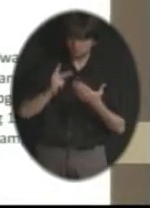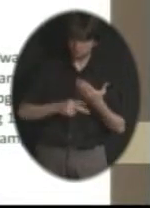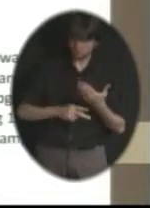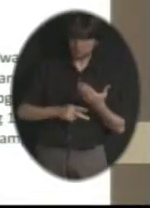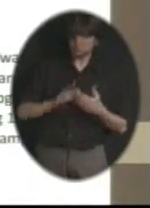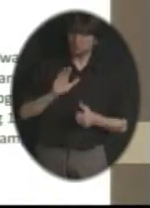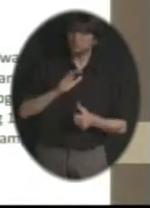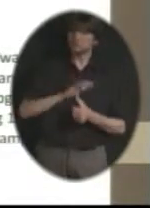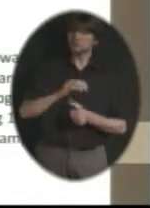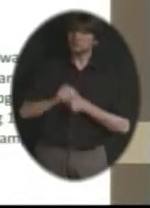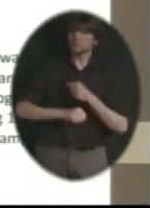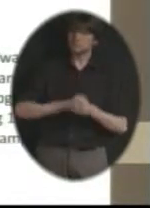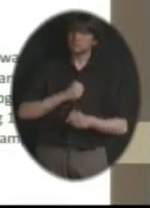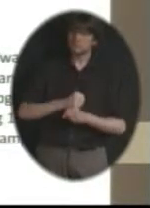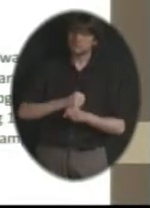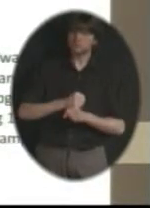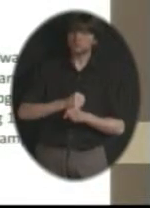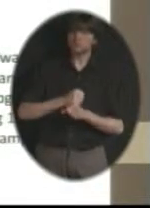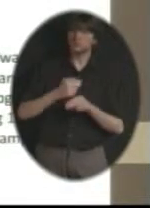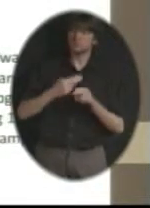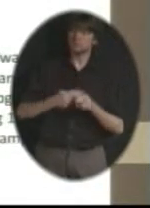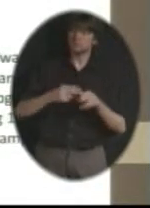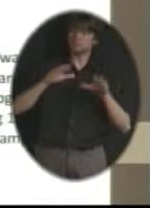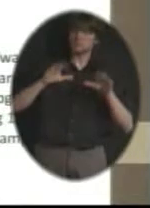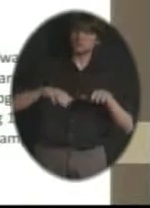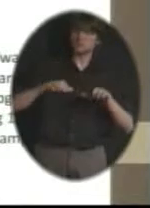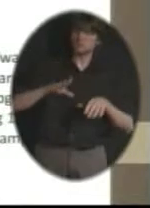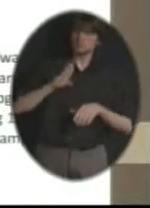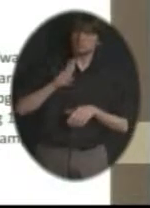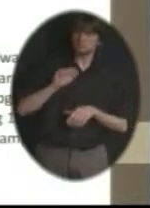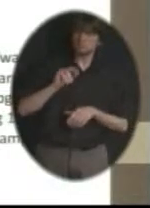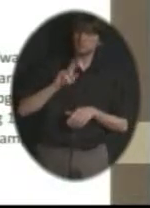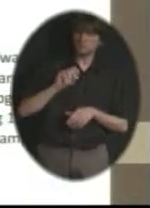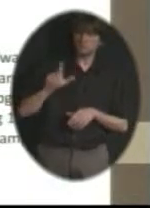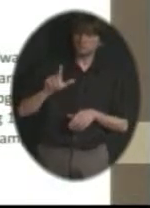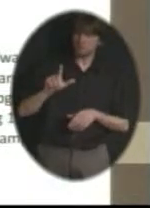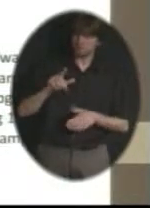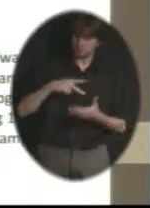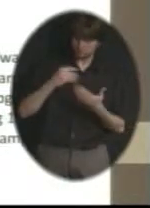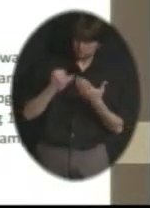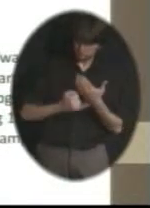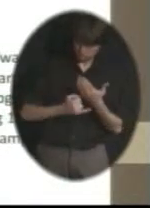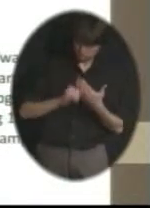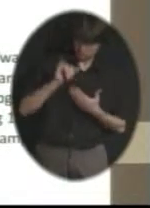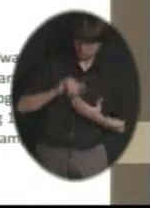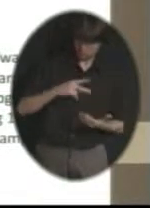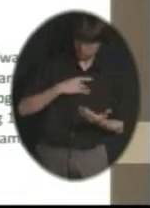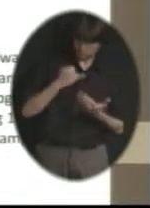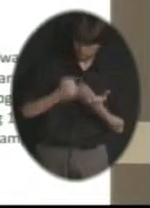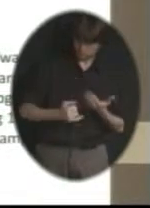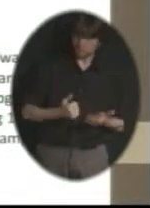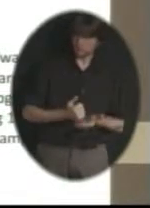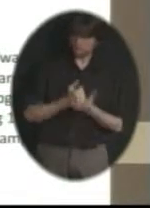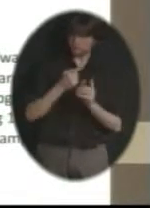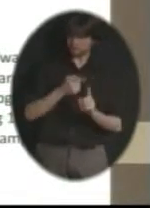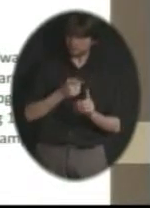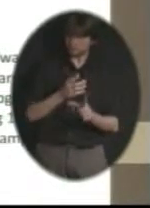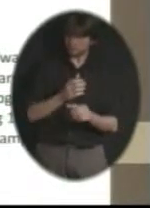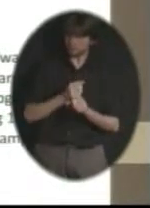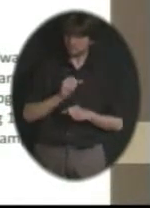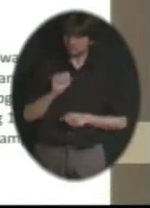her senior year, and that project was kind of the launching pad for her to get a scholarship to Iowa